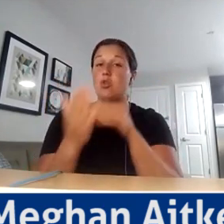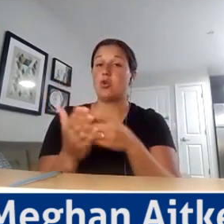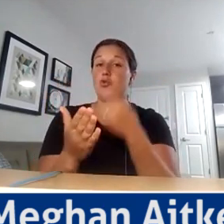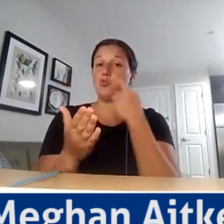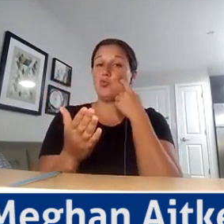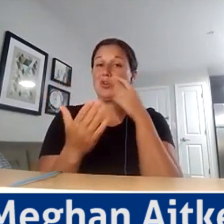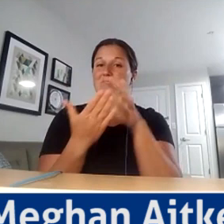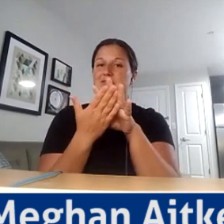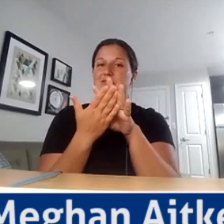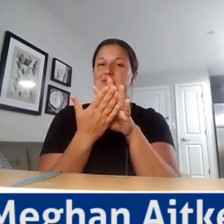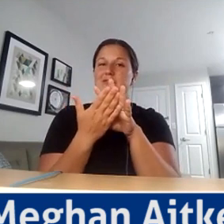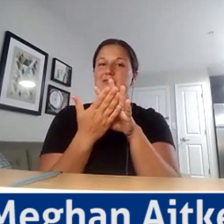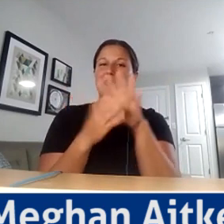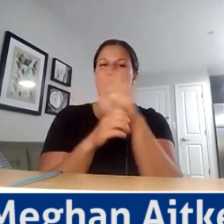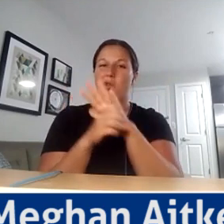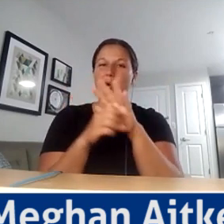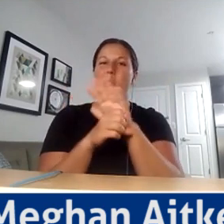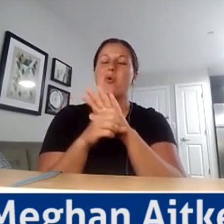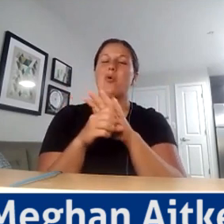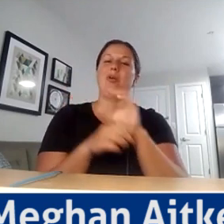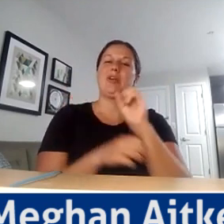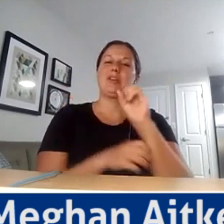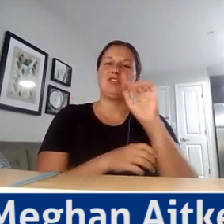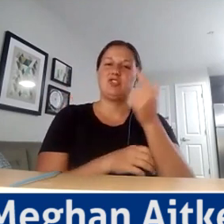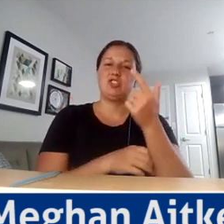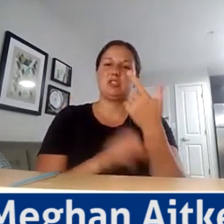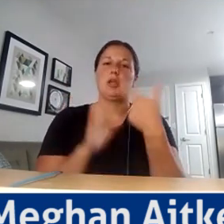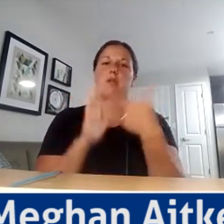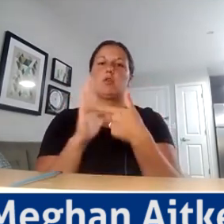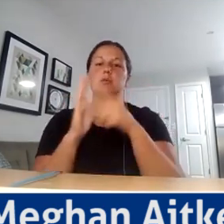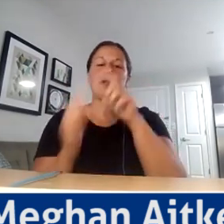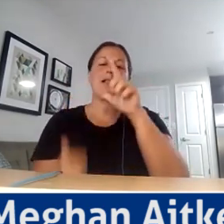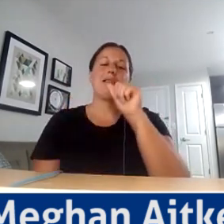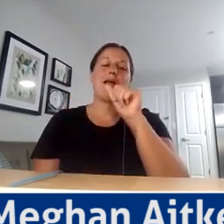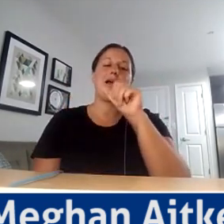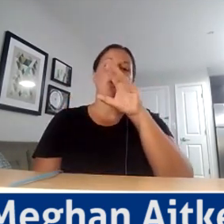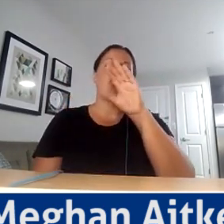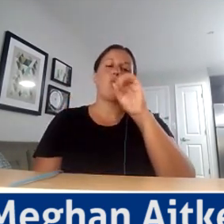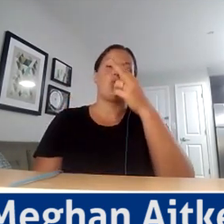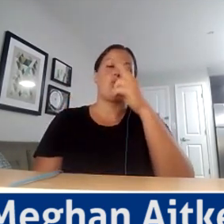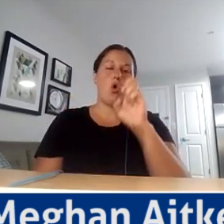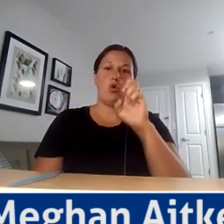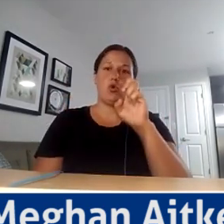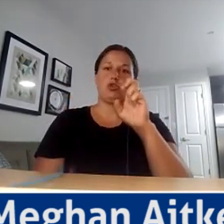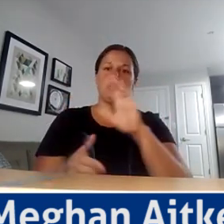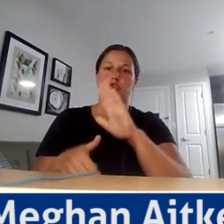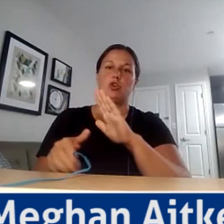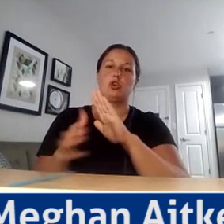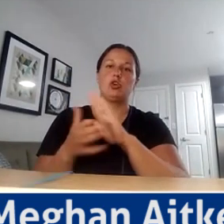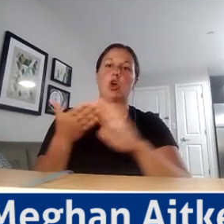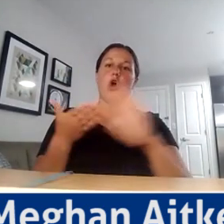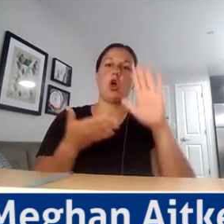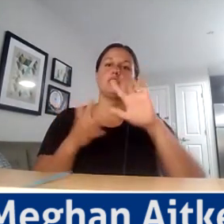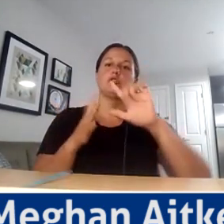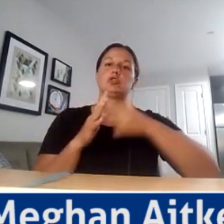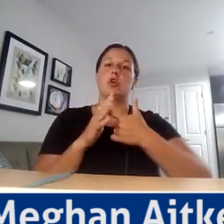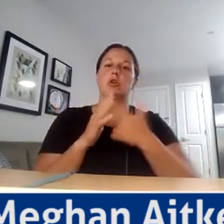SDG network is like LaRoche College, for example, up in the North Hills has started to align their curriculum to the SDGs.